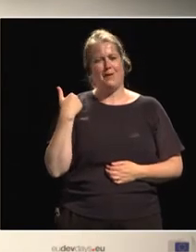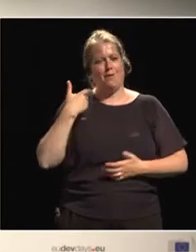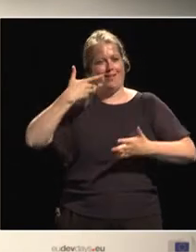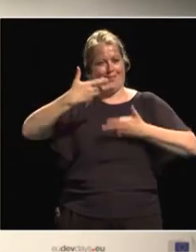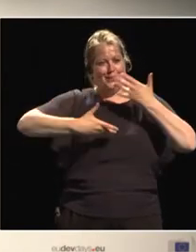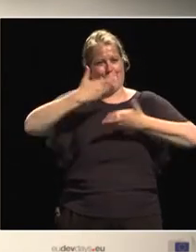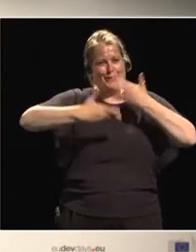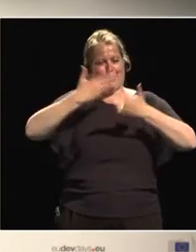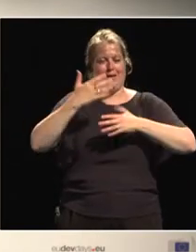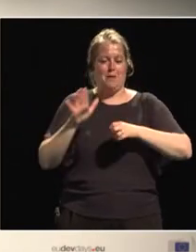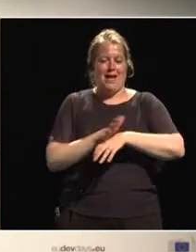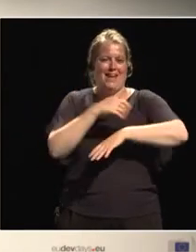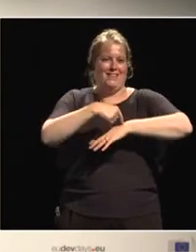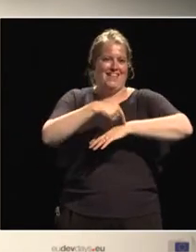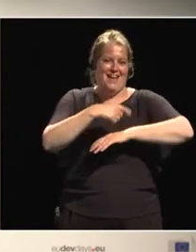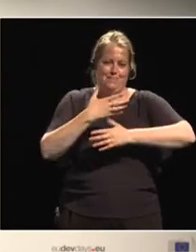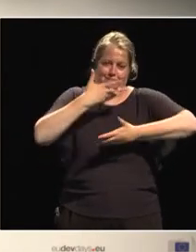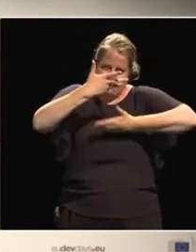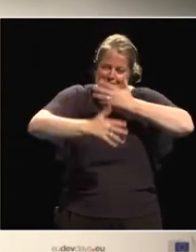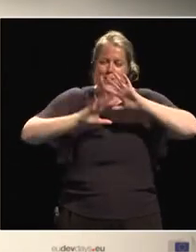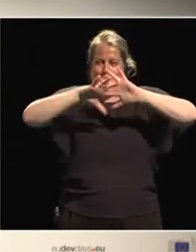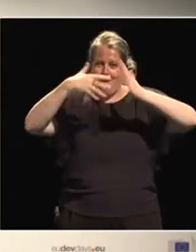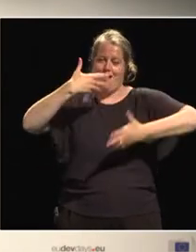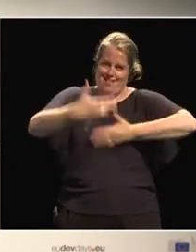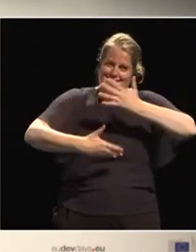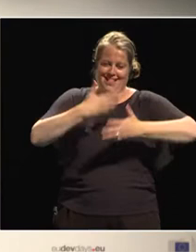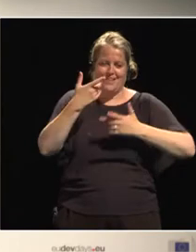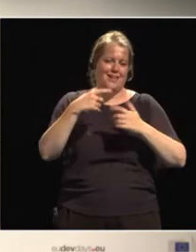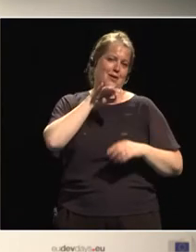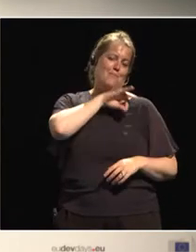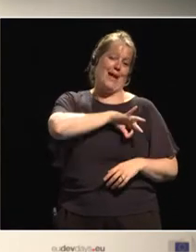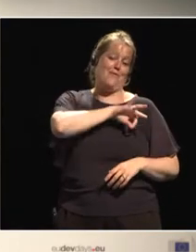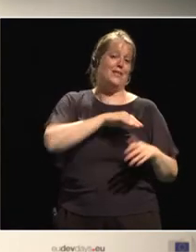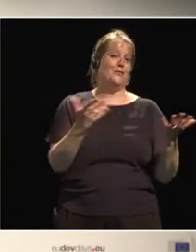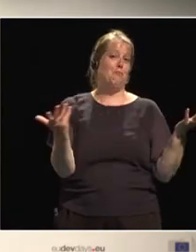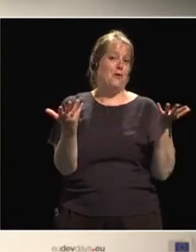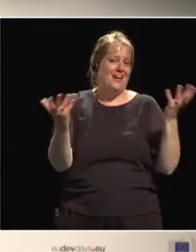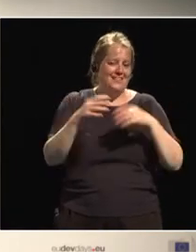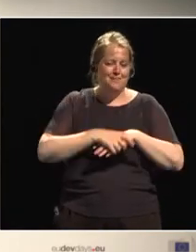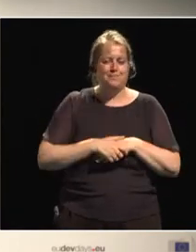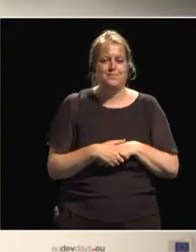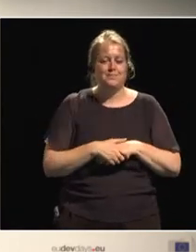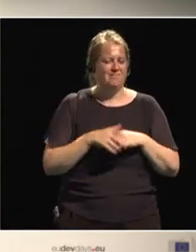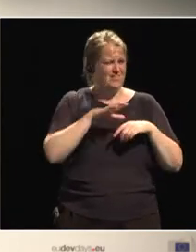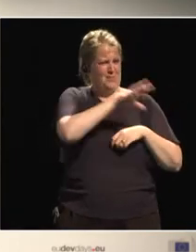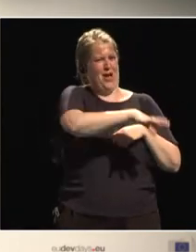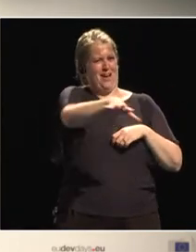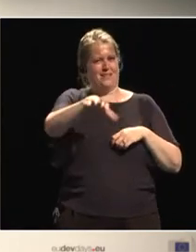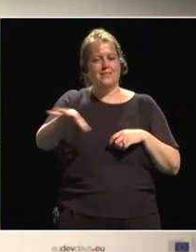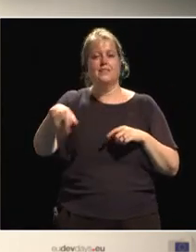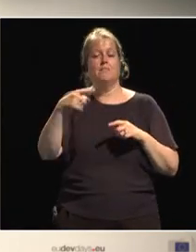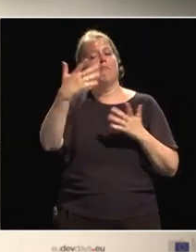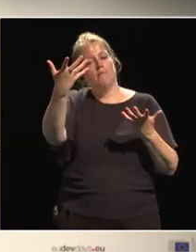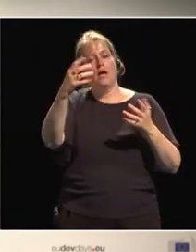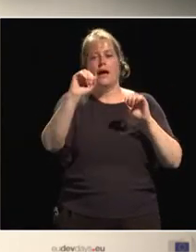explain that what kind of benefit from this kind of parks. I give you